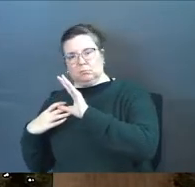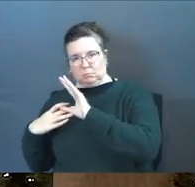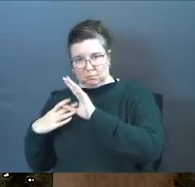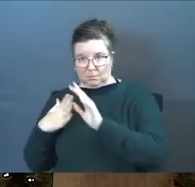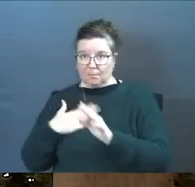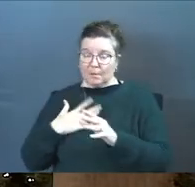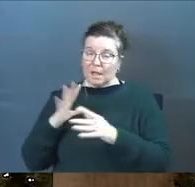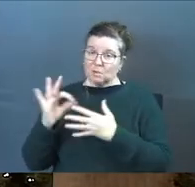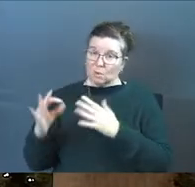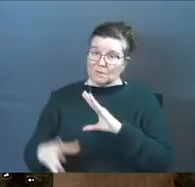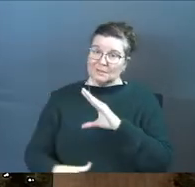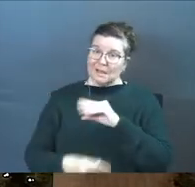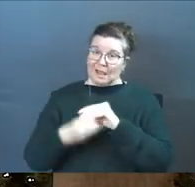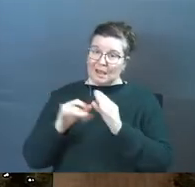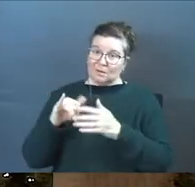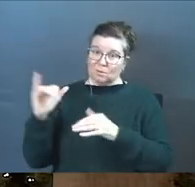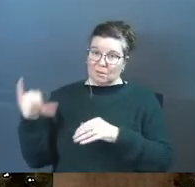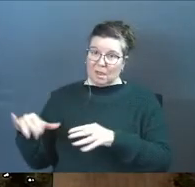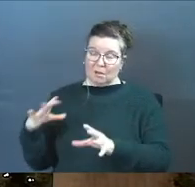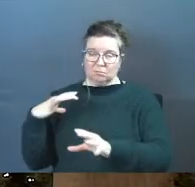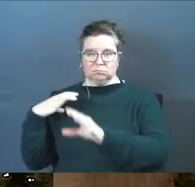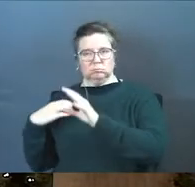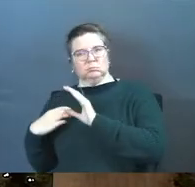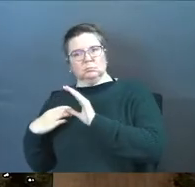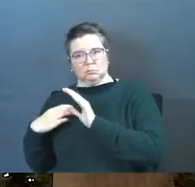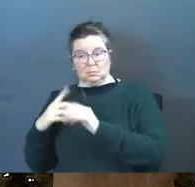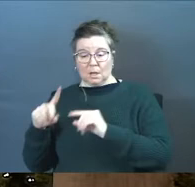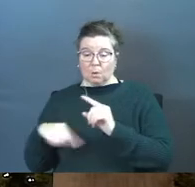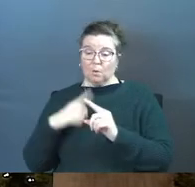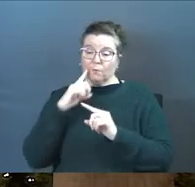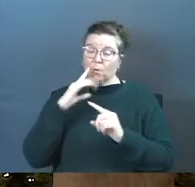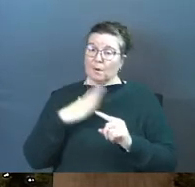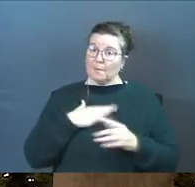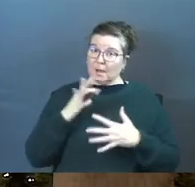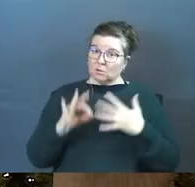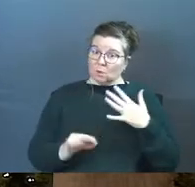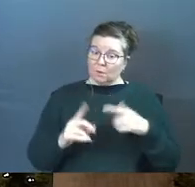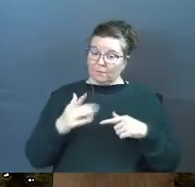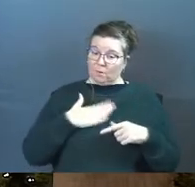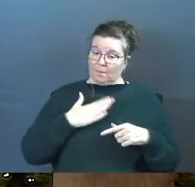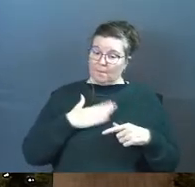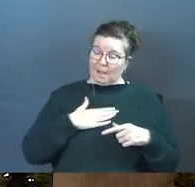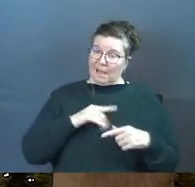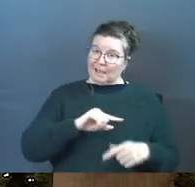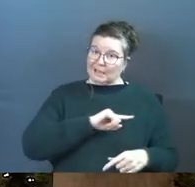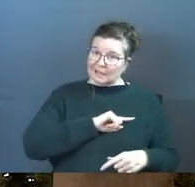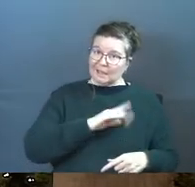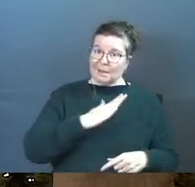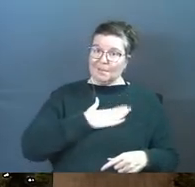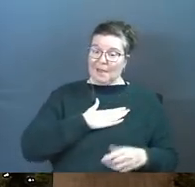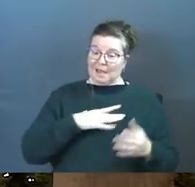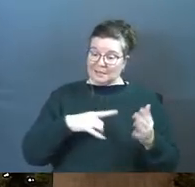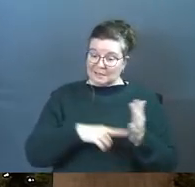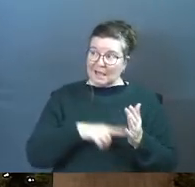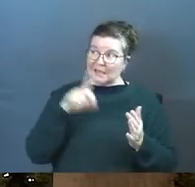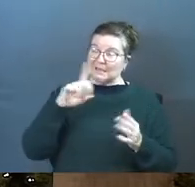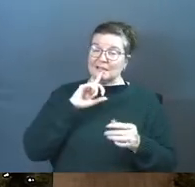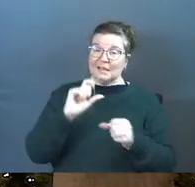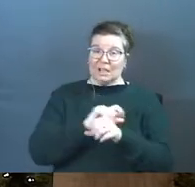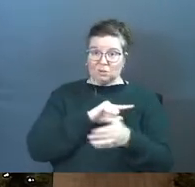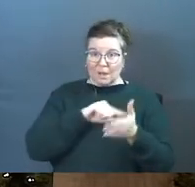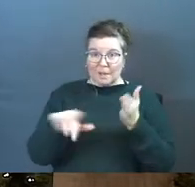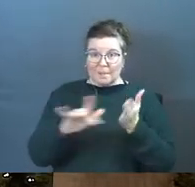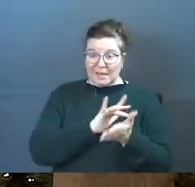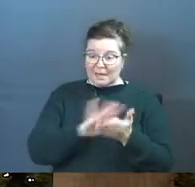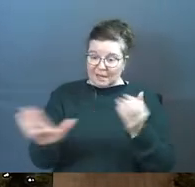my choices added to it and when it comes to my choices when it comes to my debt when it comes to my debt he actually